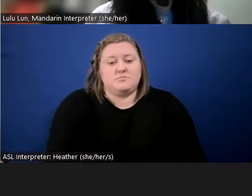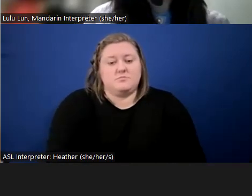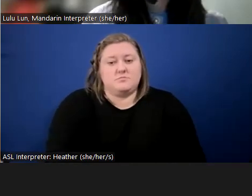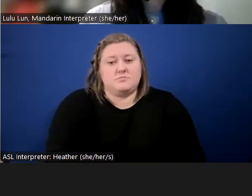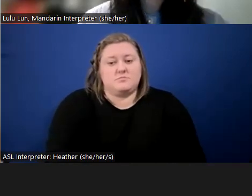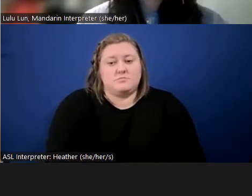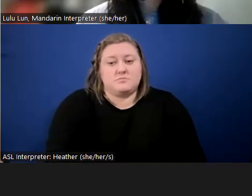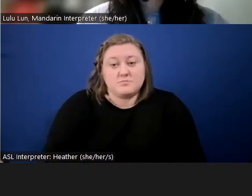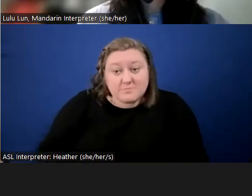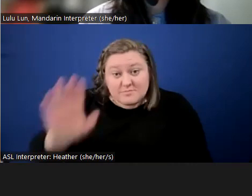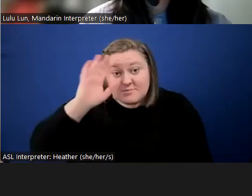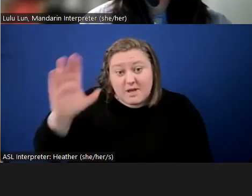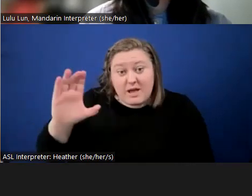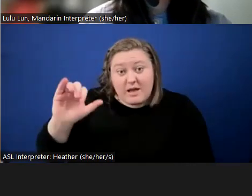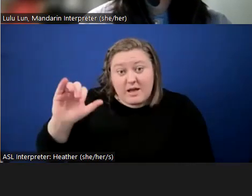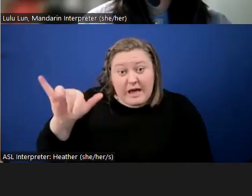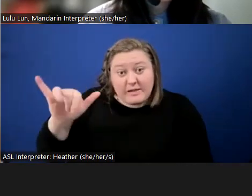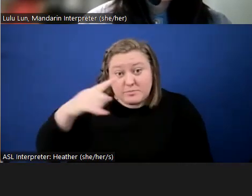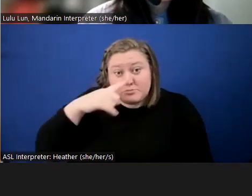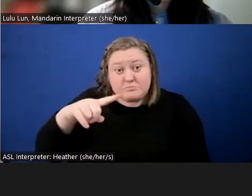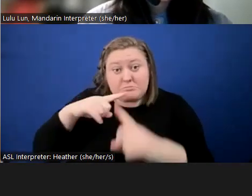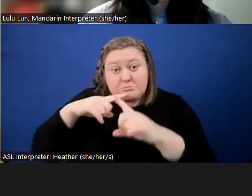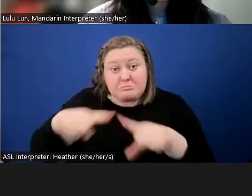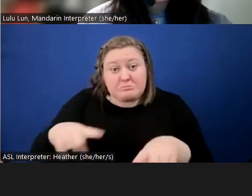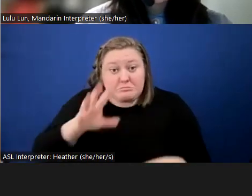Hi, Kathy, could you please unmute yourself.